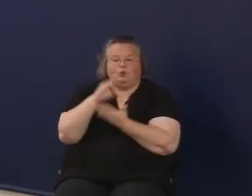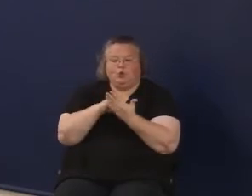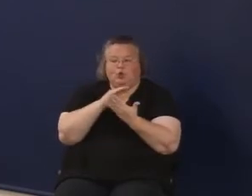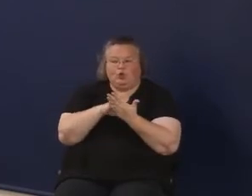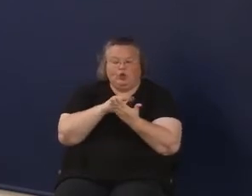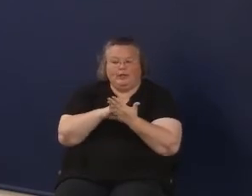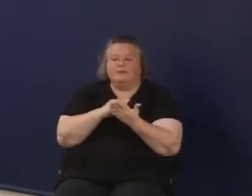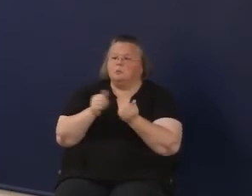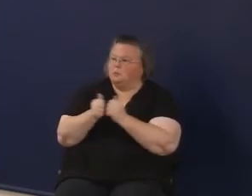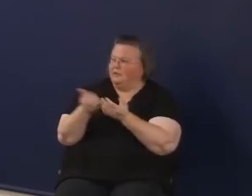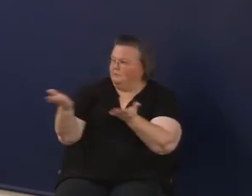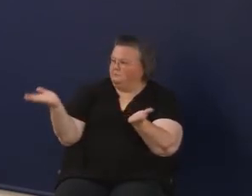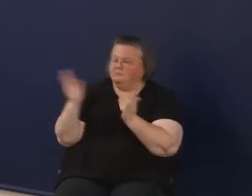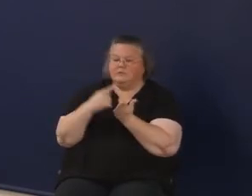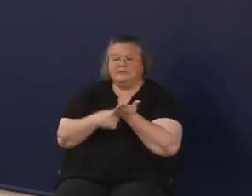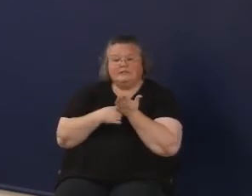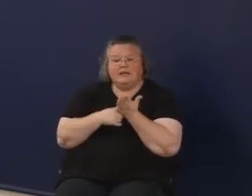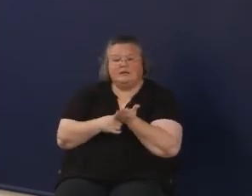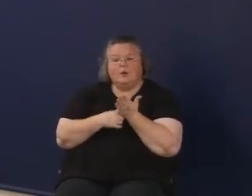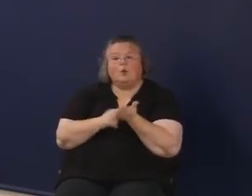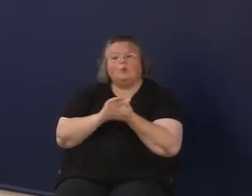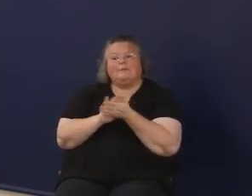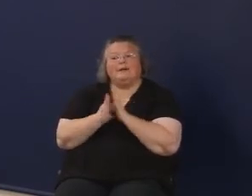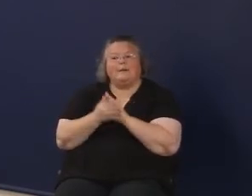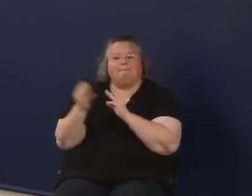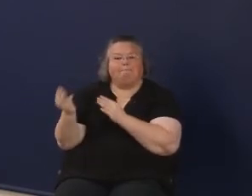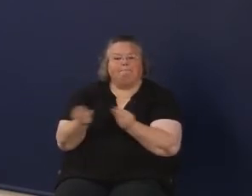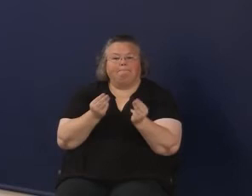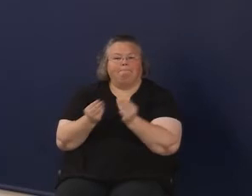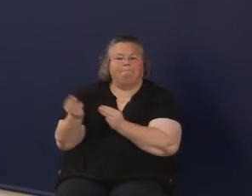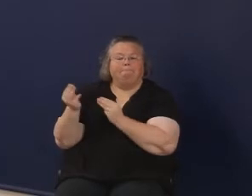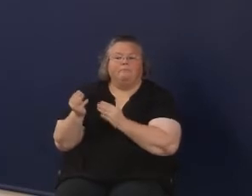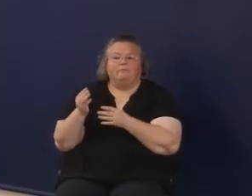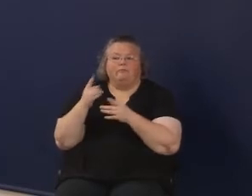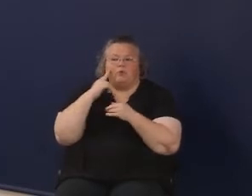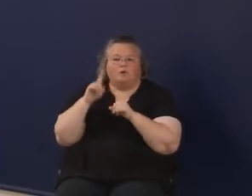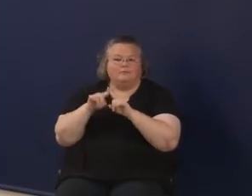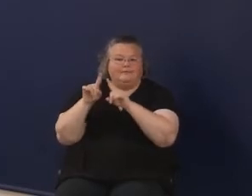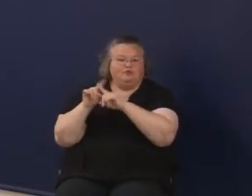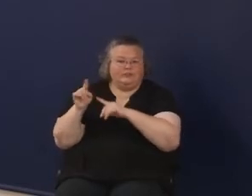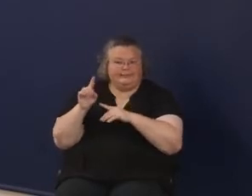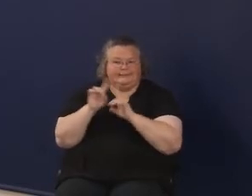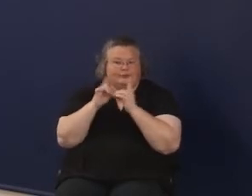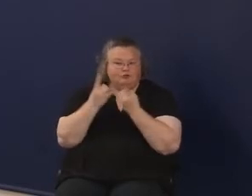doing discussions like this and becoming intermediaries for districts around the state.